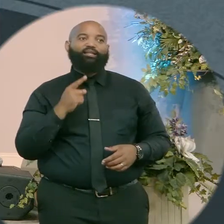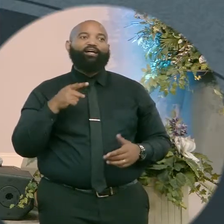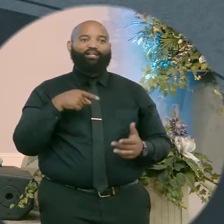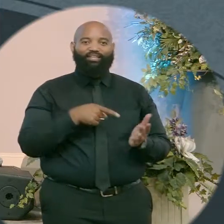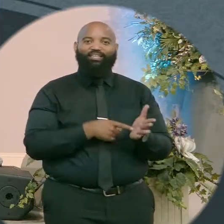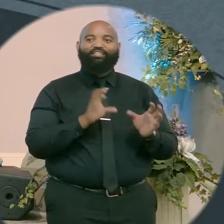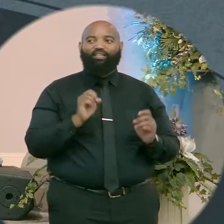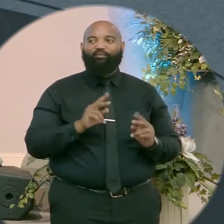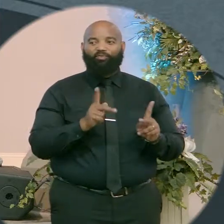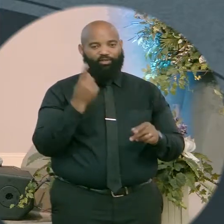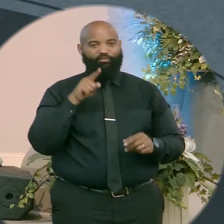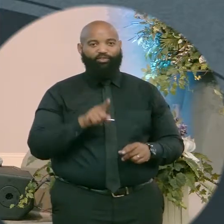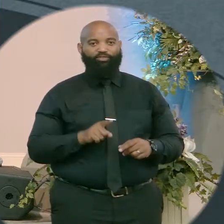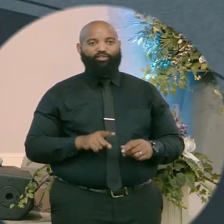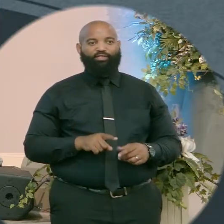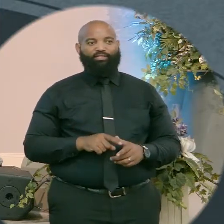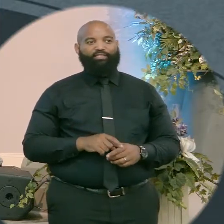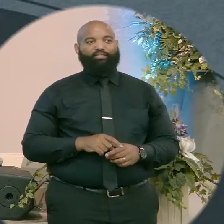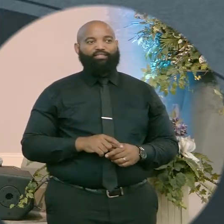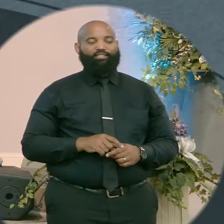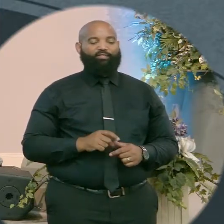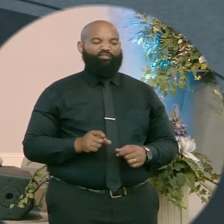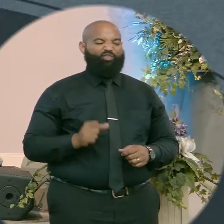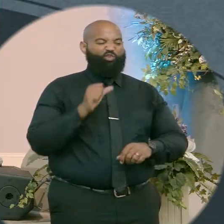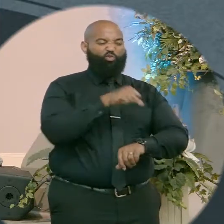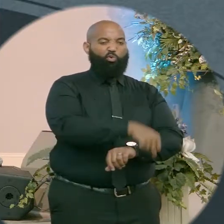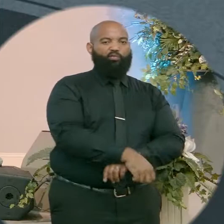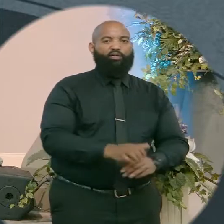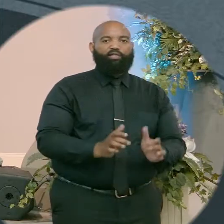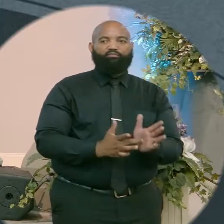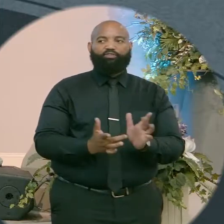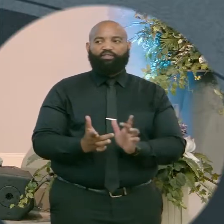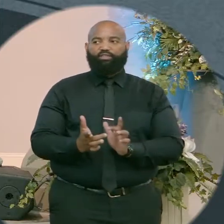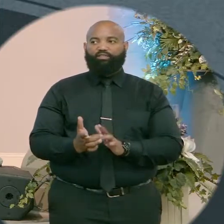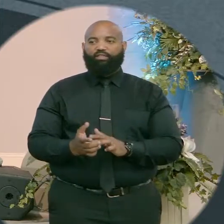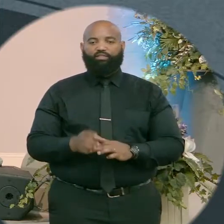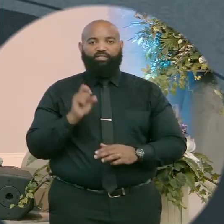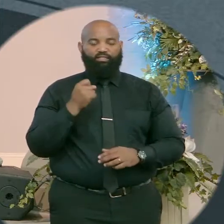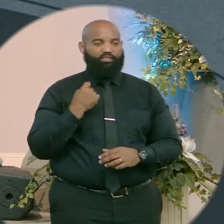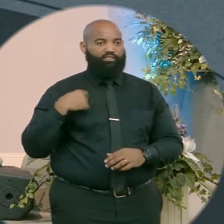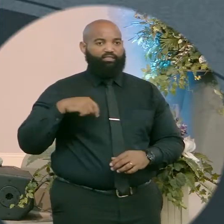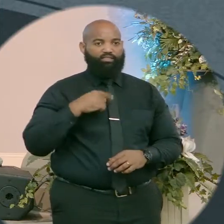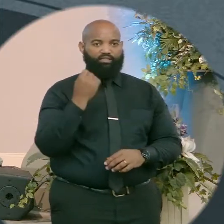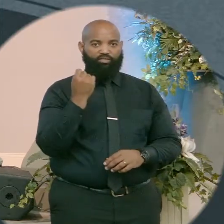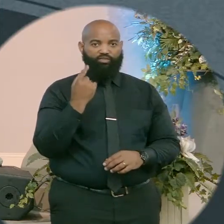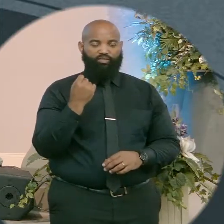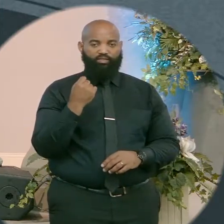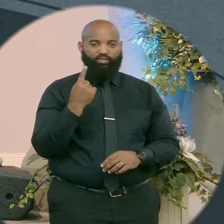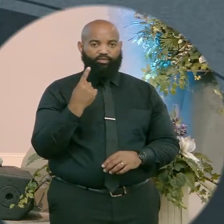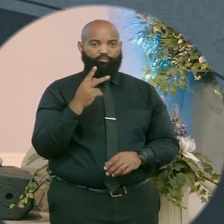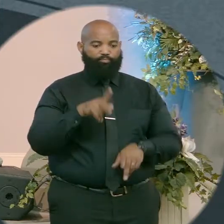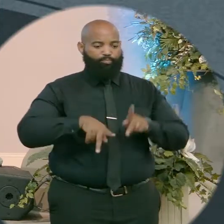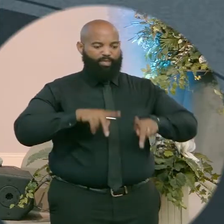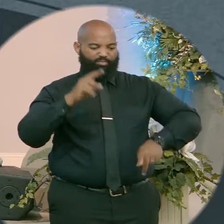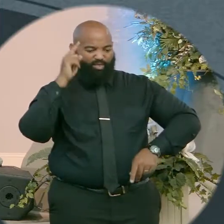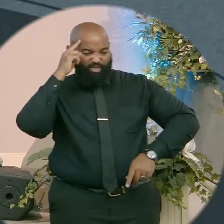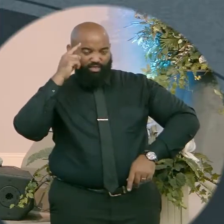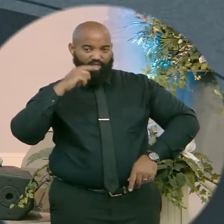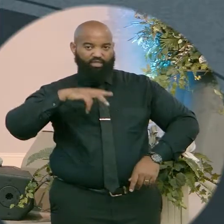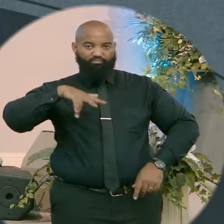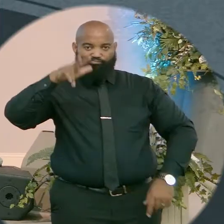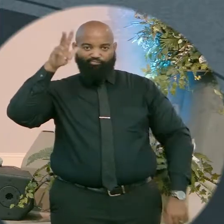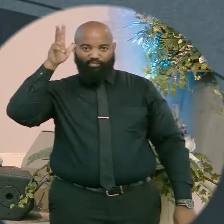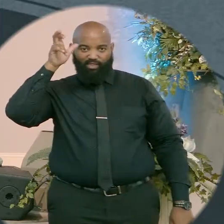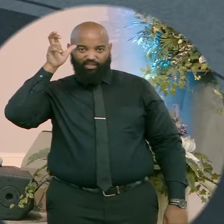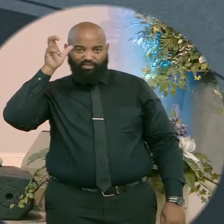I want you to pull up close for a minute. I want you to listen. I need you to let this seek in. Because people think Satan's goal was to